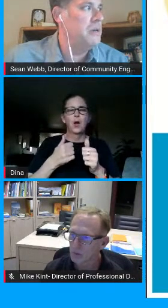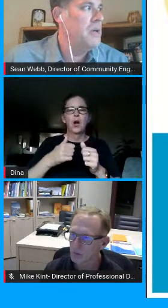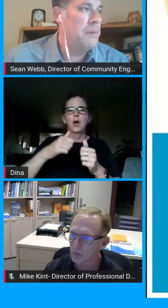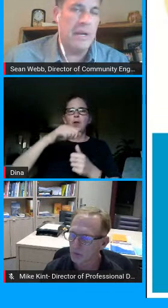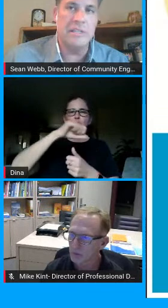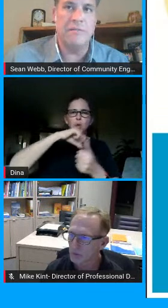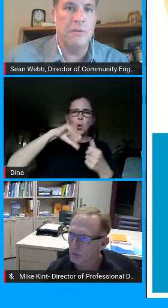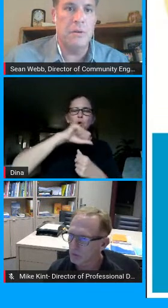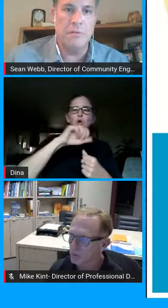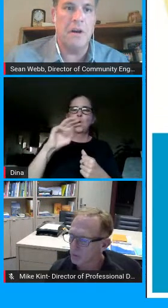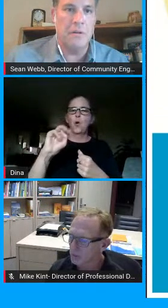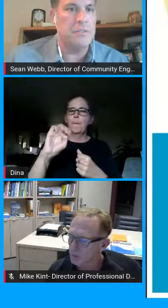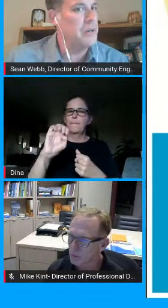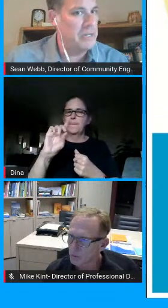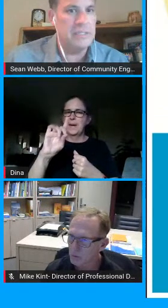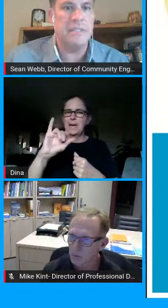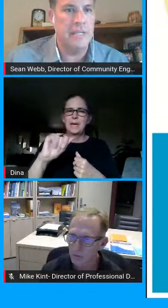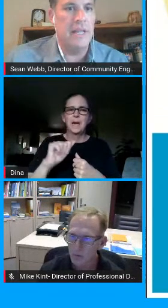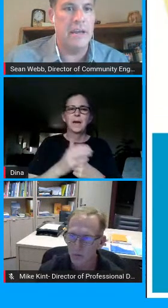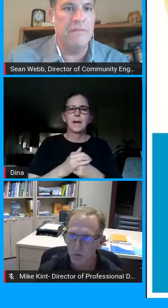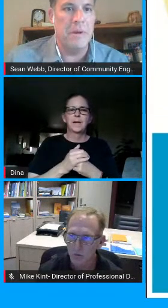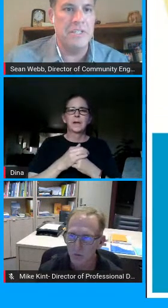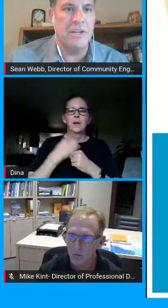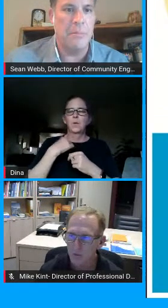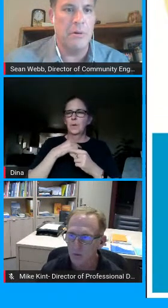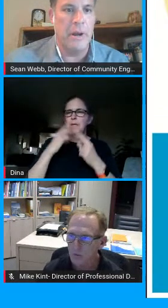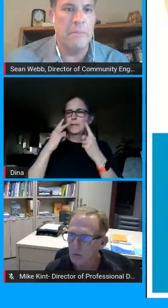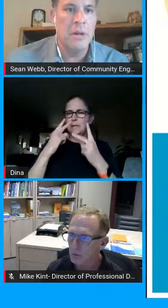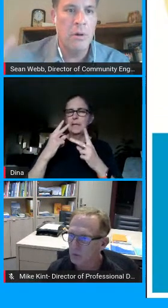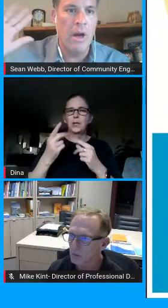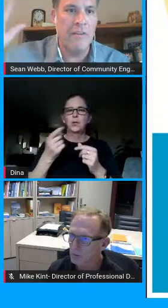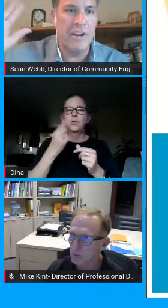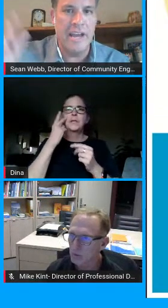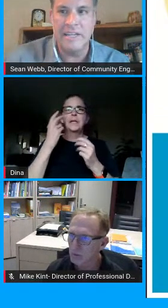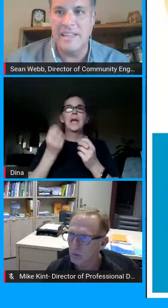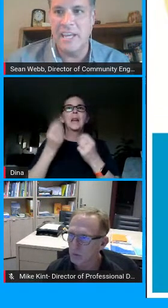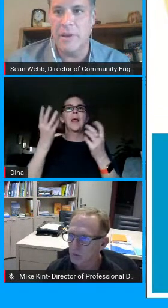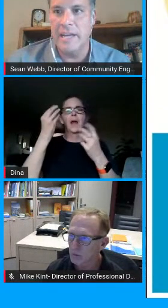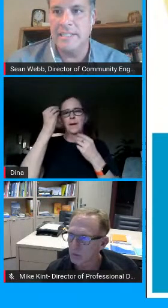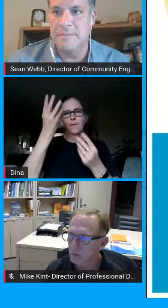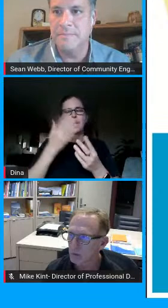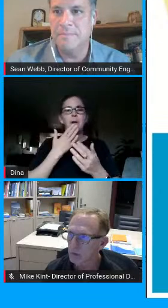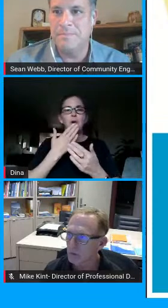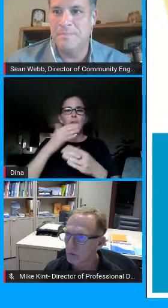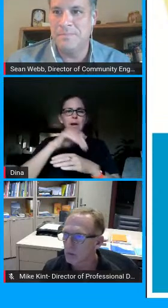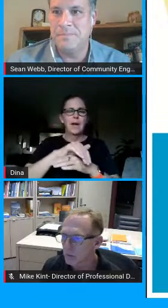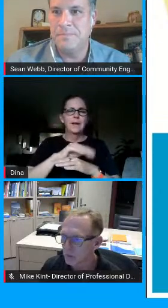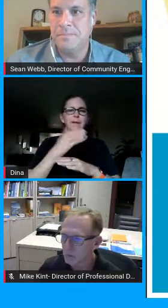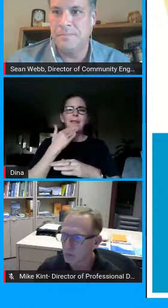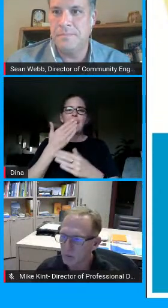the foundation because if you you follow us you're going to see a lot of information coming your way we'll have a good night thank you guys